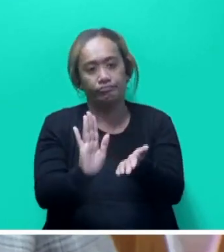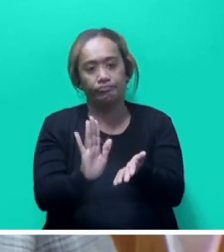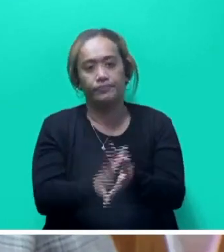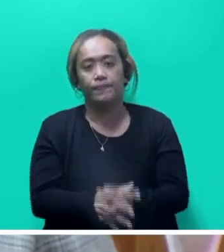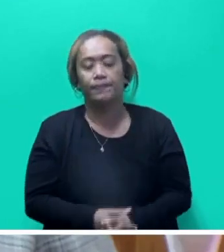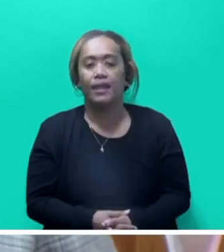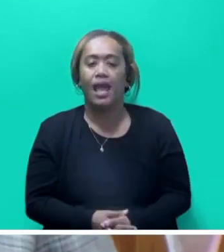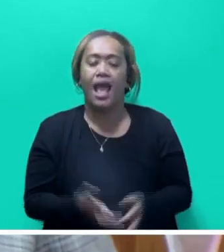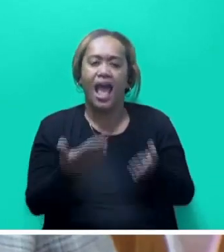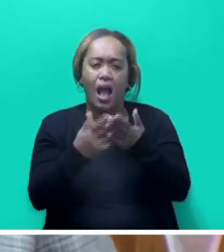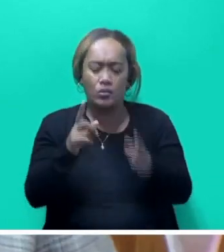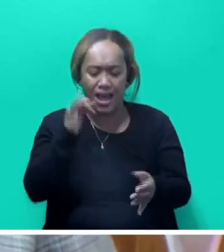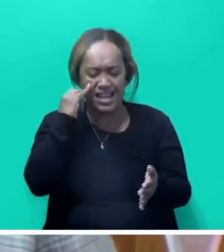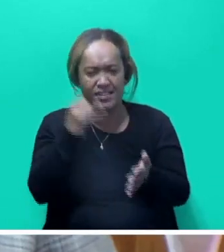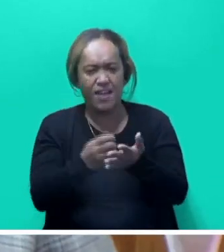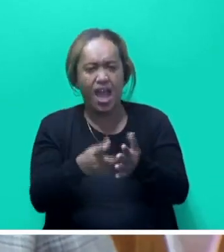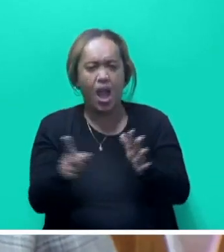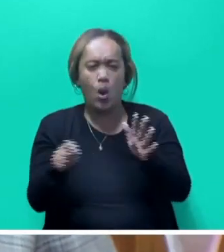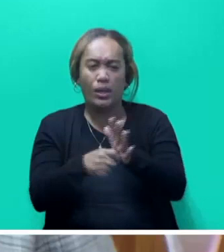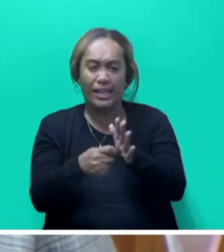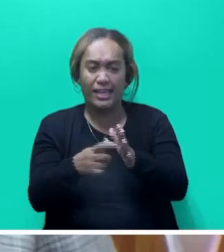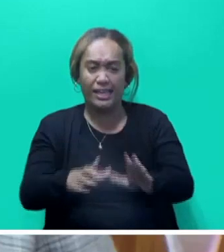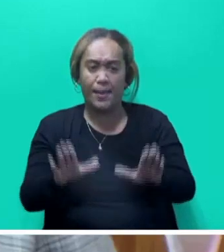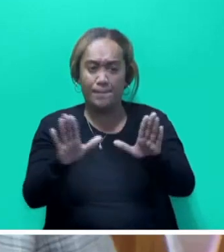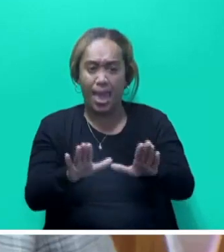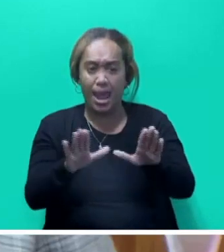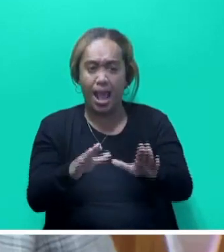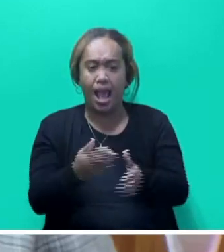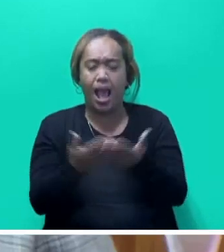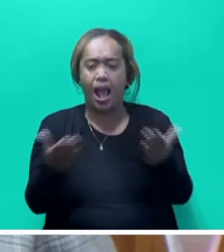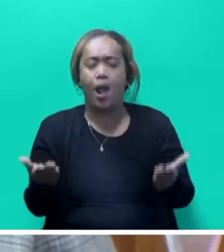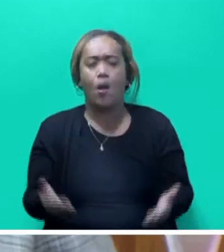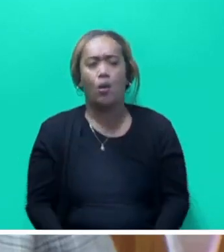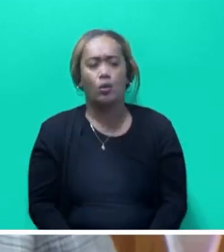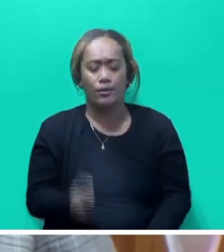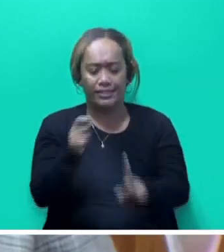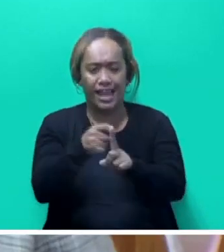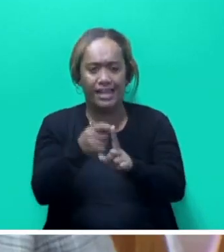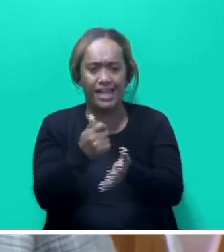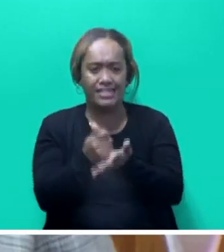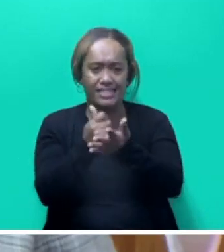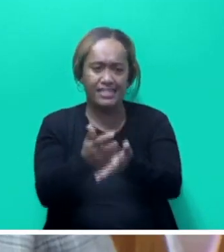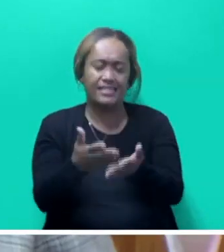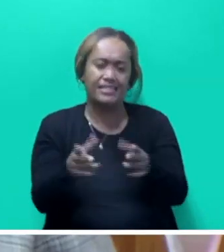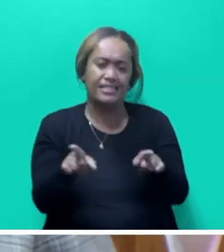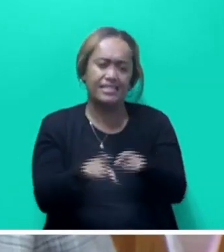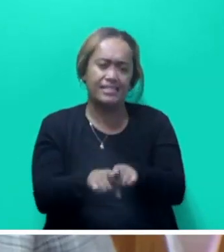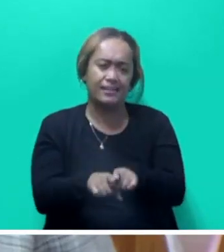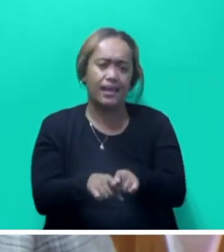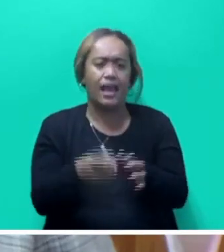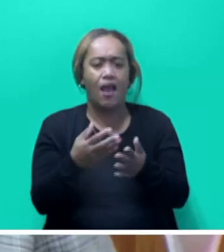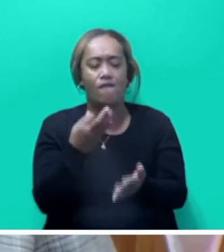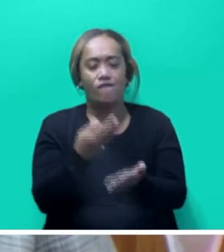Identify key barriers faced by MSMEs and communities in order to provide targeted assistance, such as training and access to